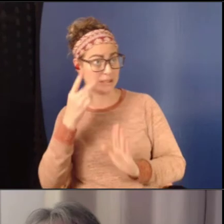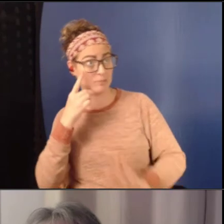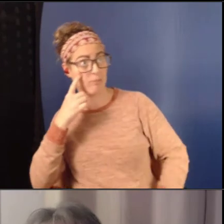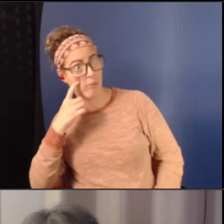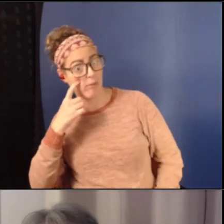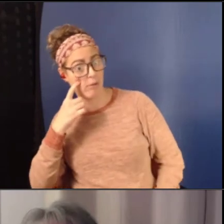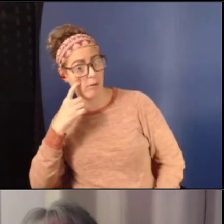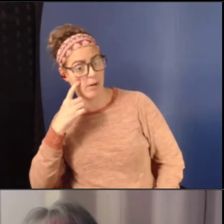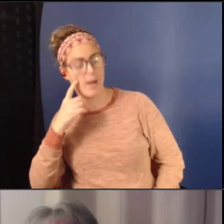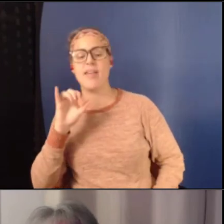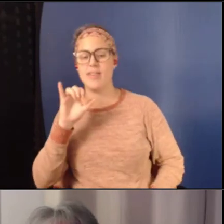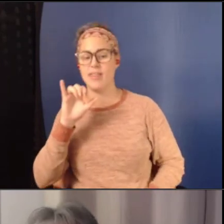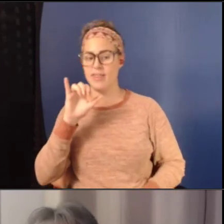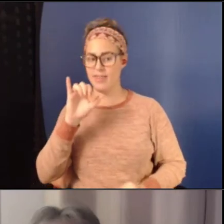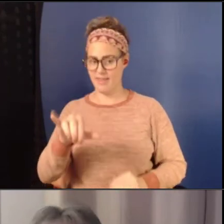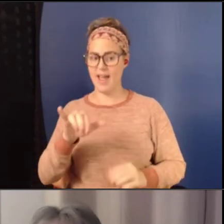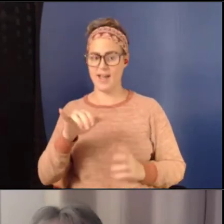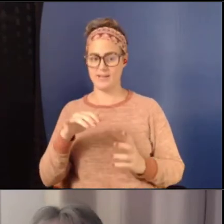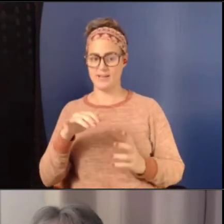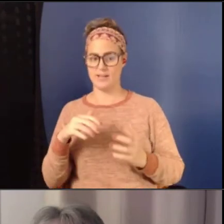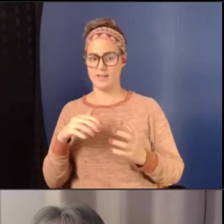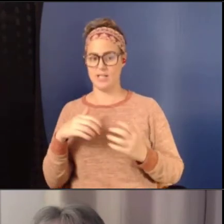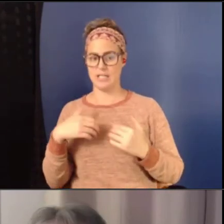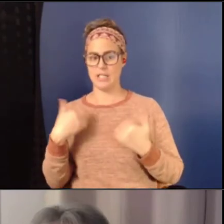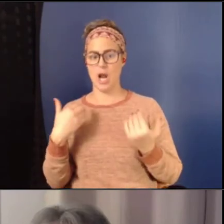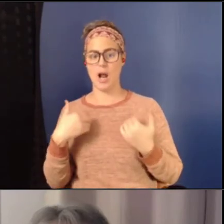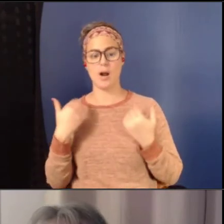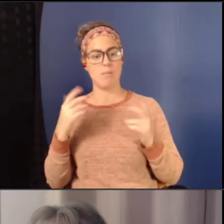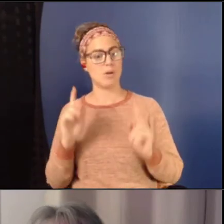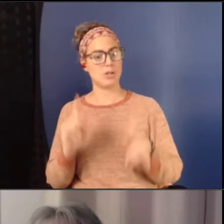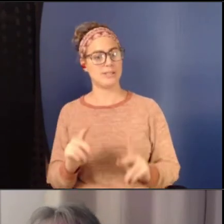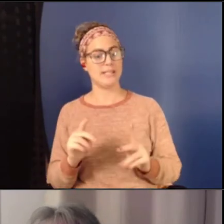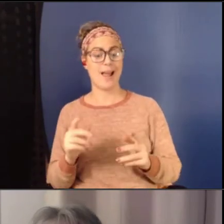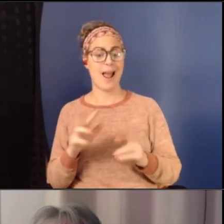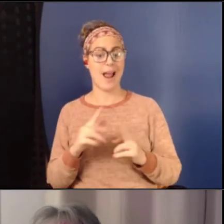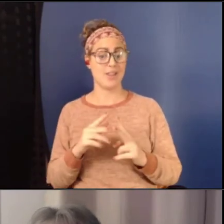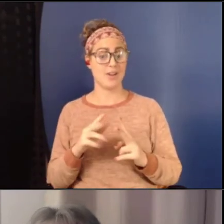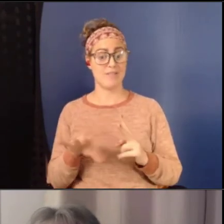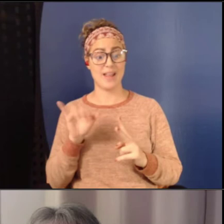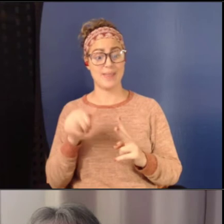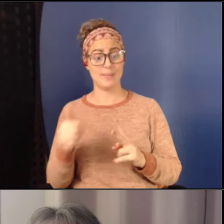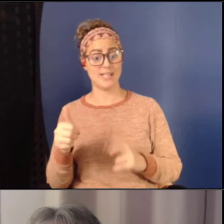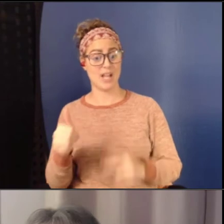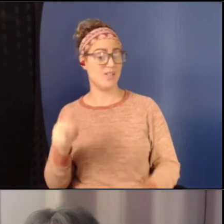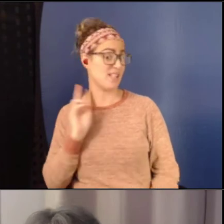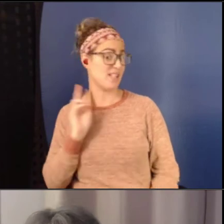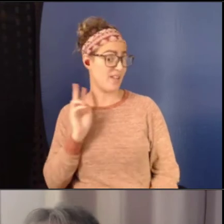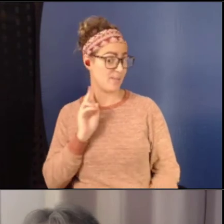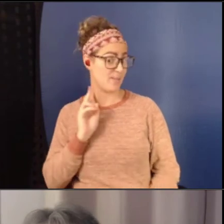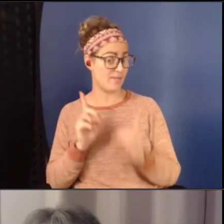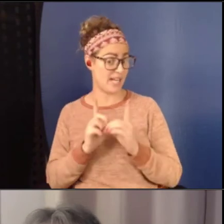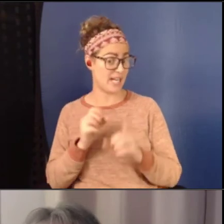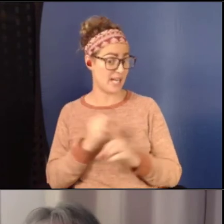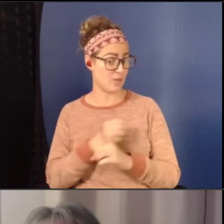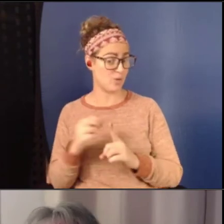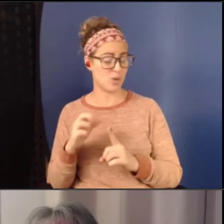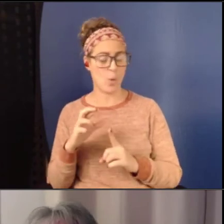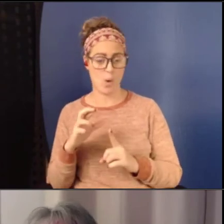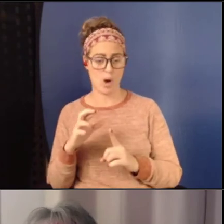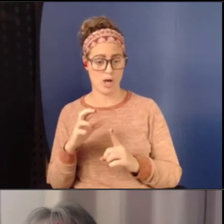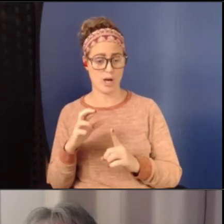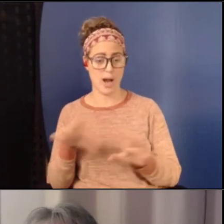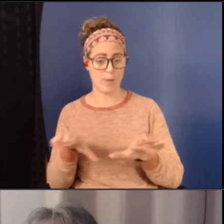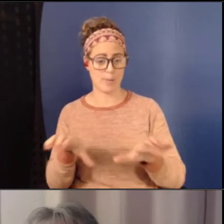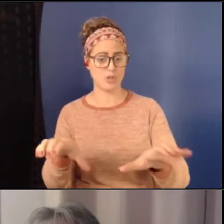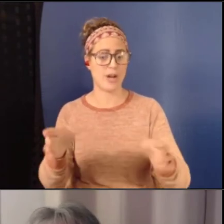a perpetrator and or a victim of dating abuse. So there's a strong correlation there. And we